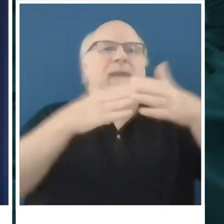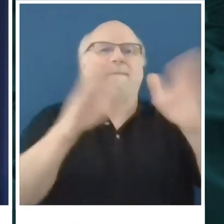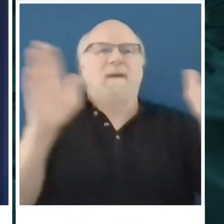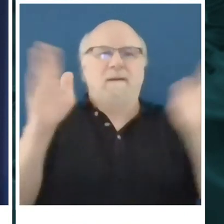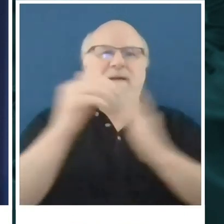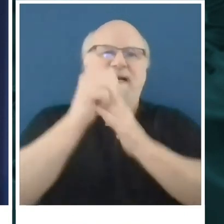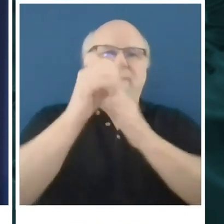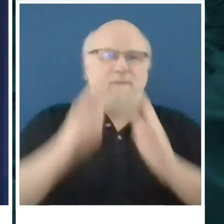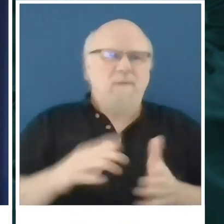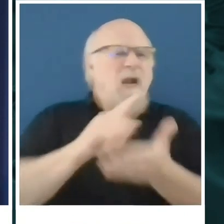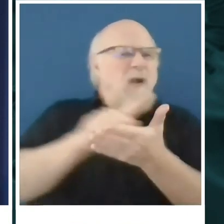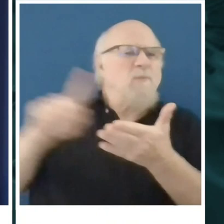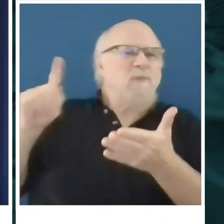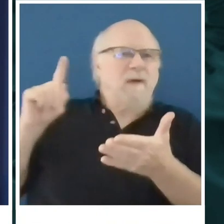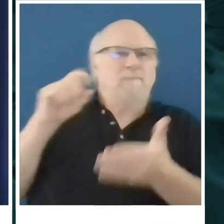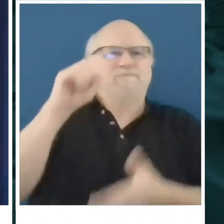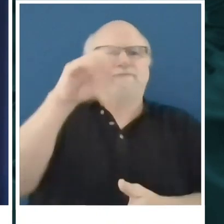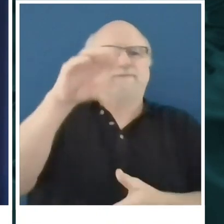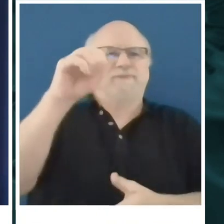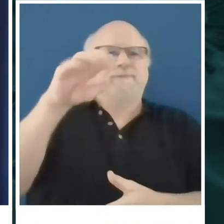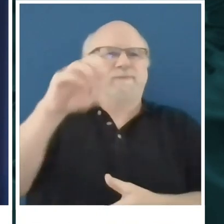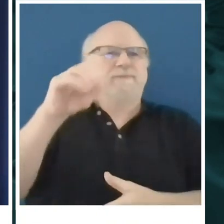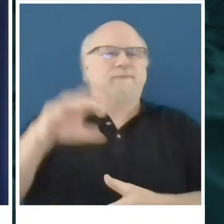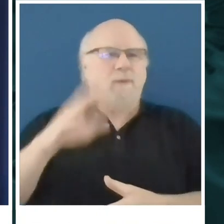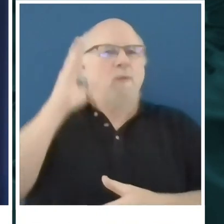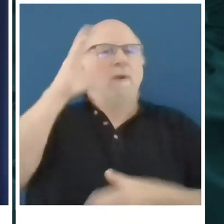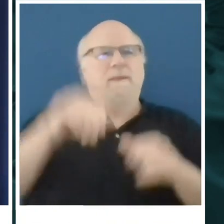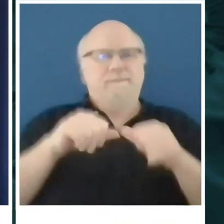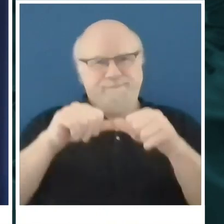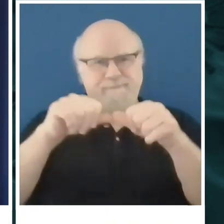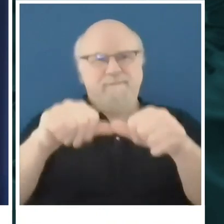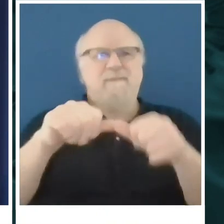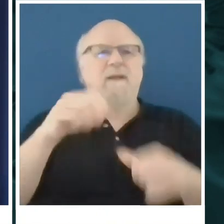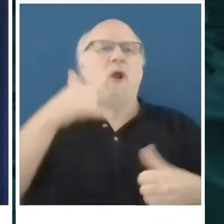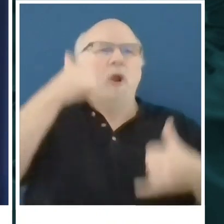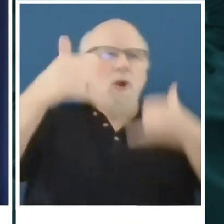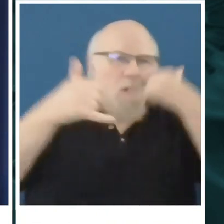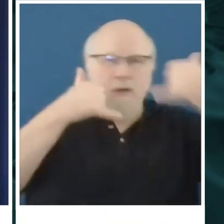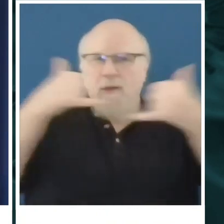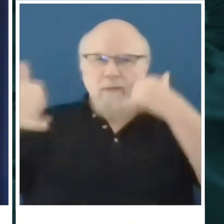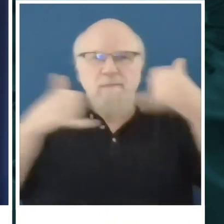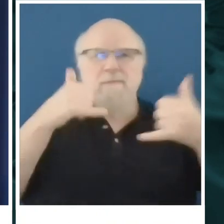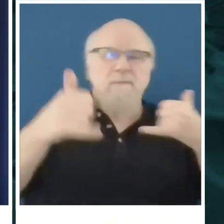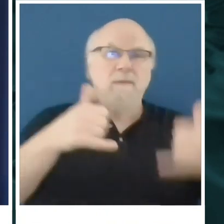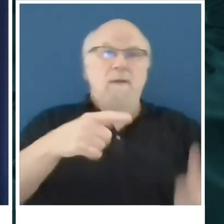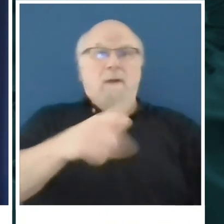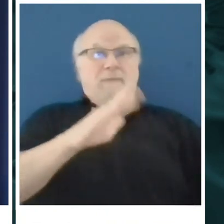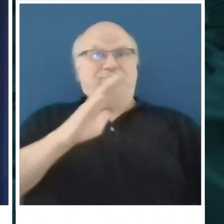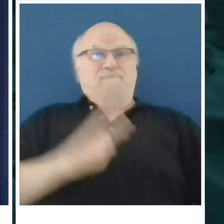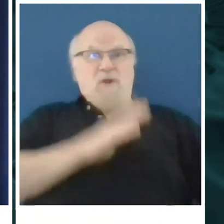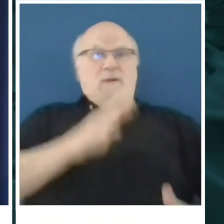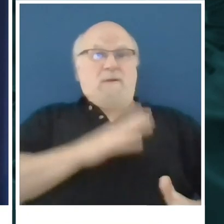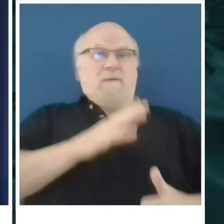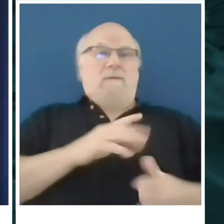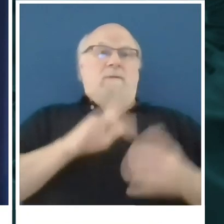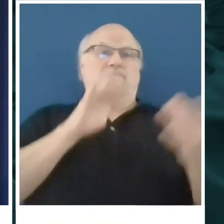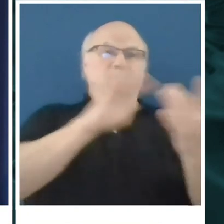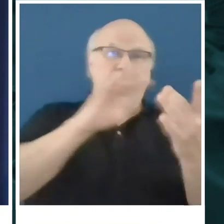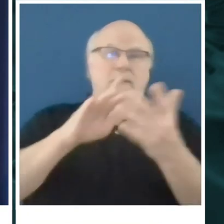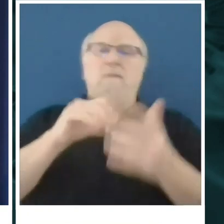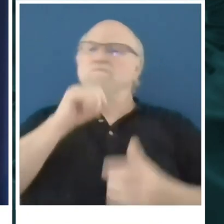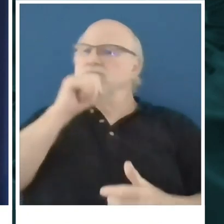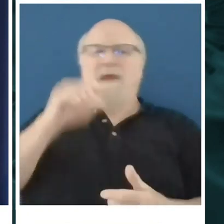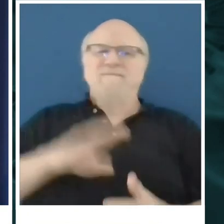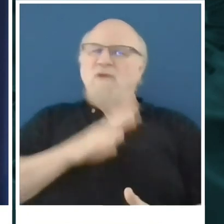Those calls will continue. I will continue to be in formal and informal contact with physicians that aren't necessarily on that